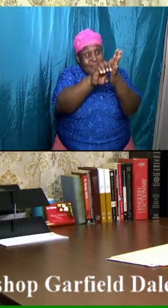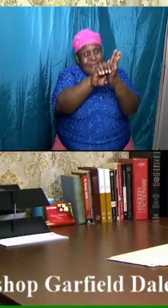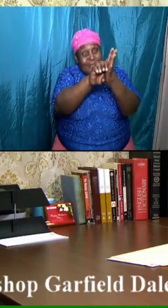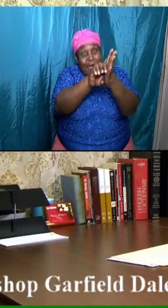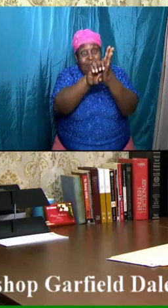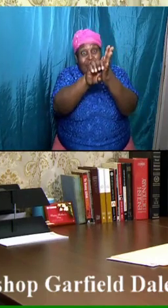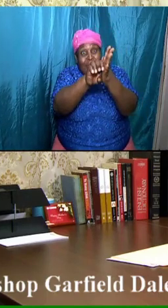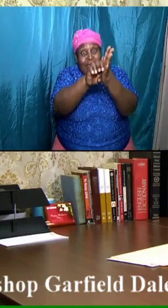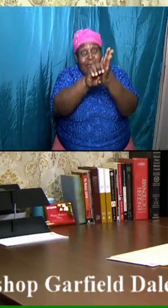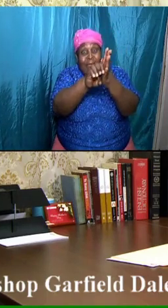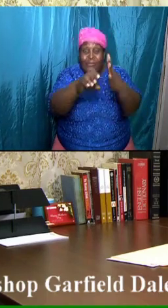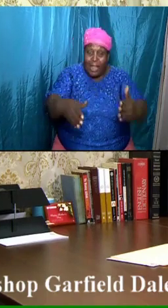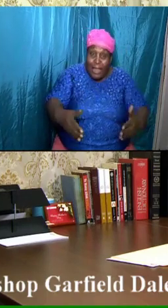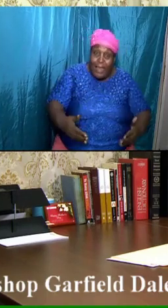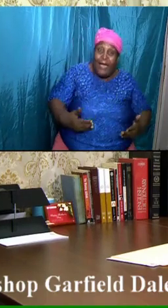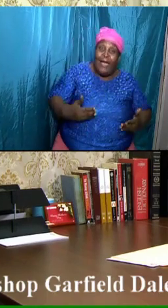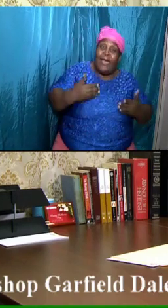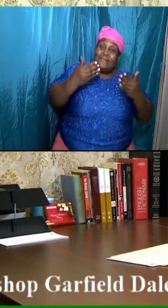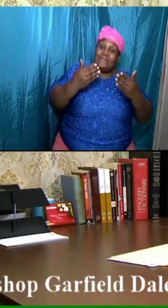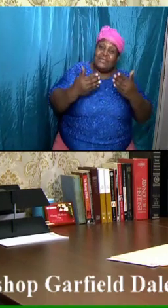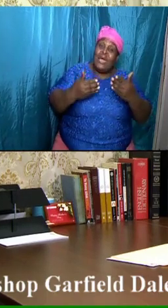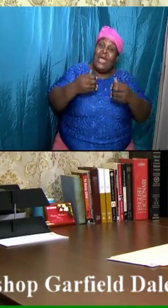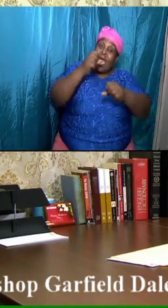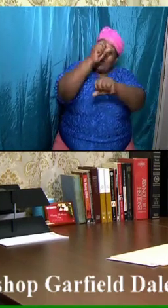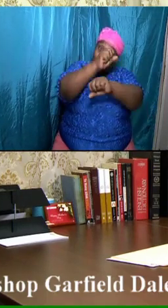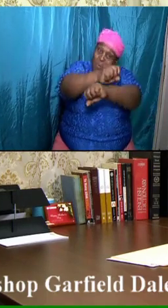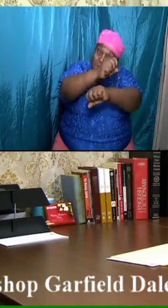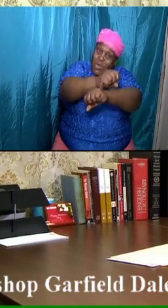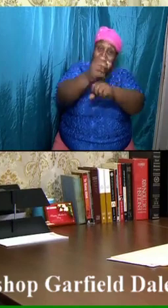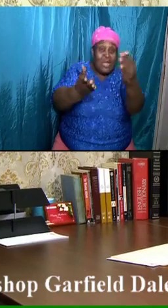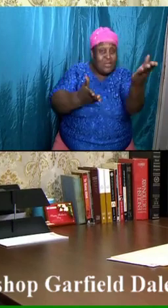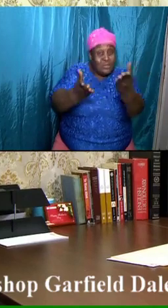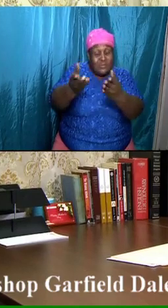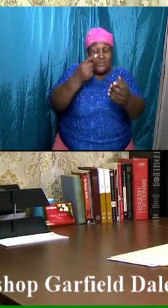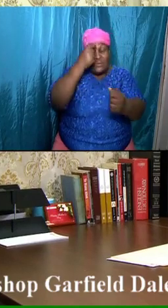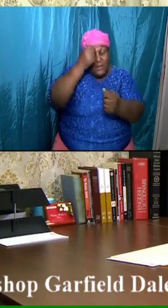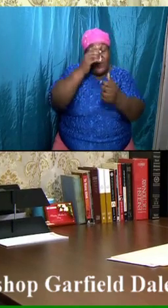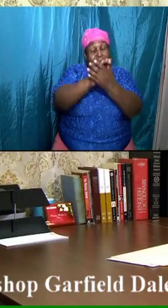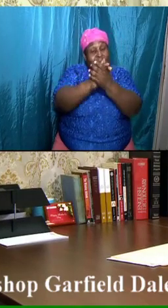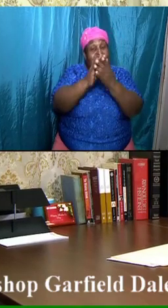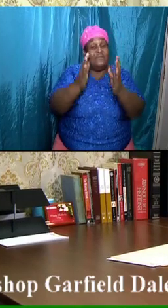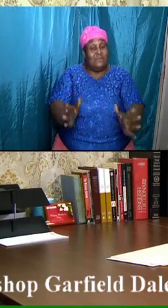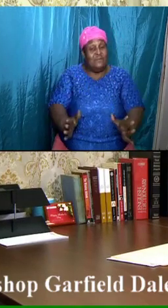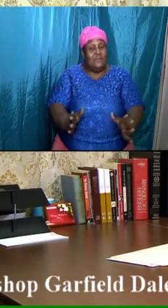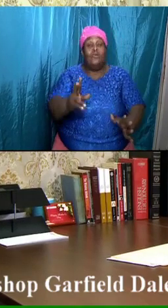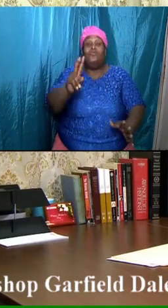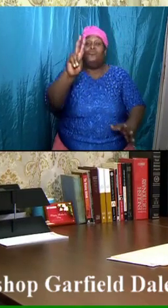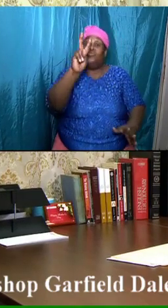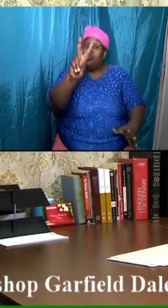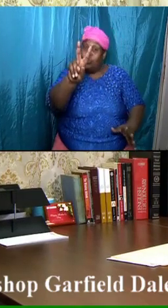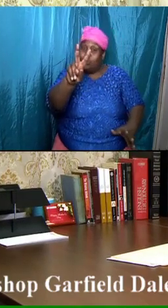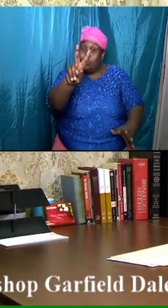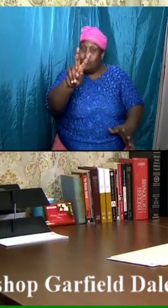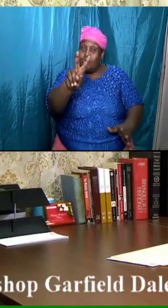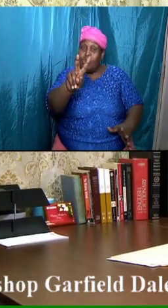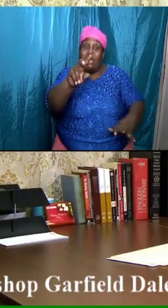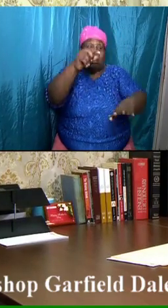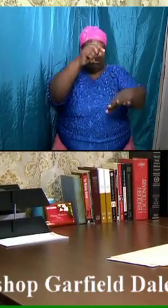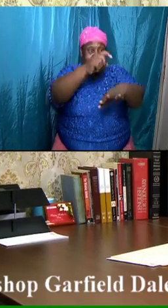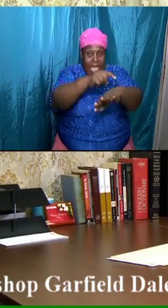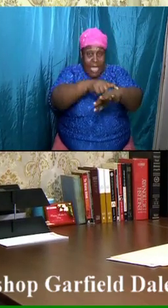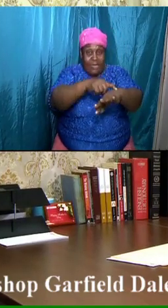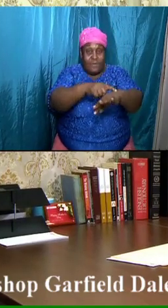examine the lives and the service of the believers. And two, it will be a time of rewarding,